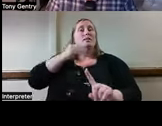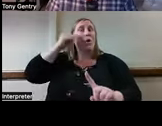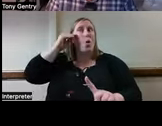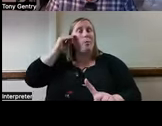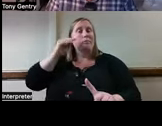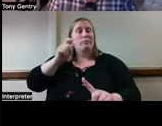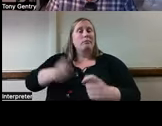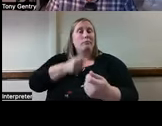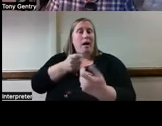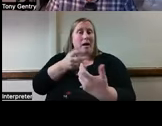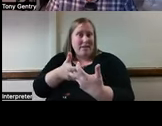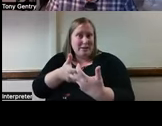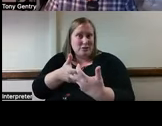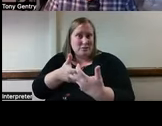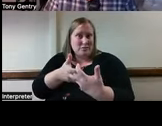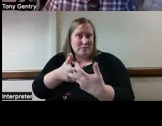and pitfalls.